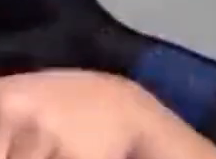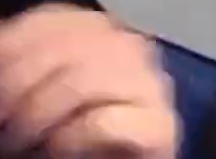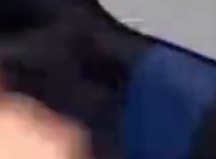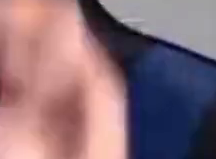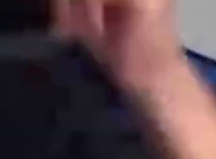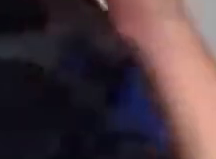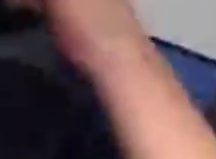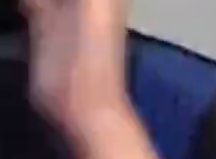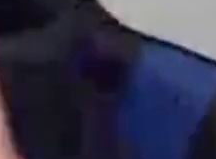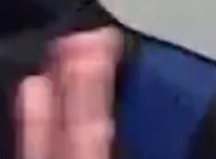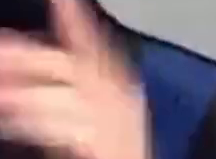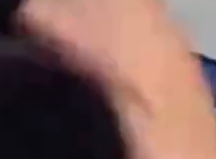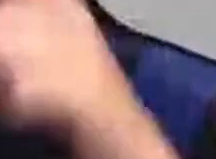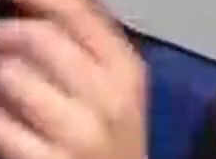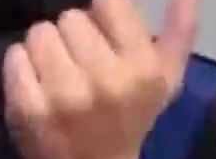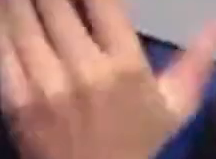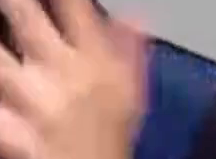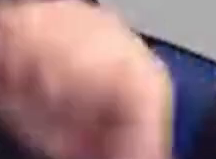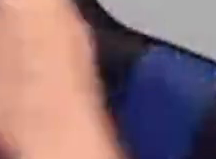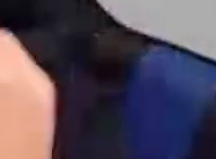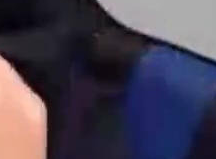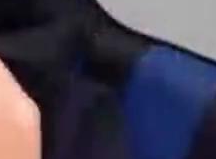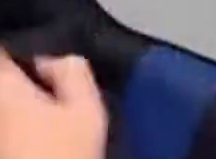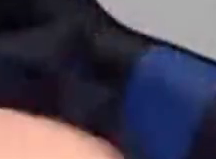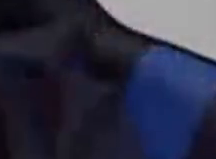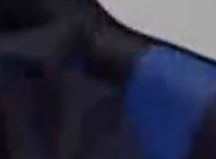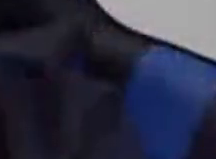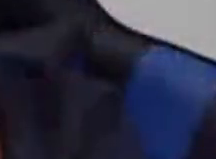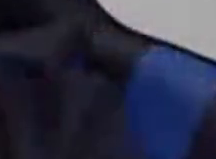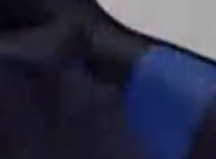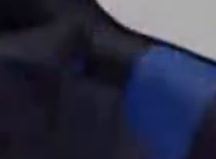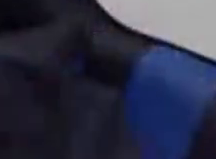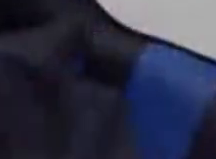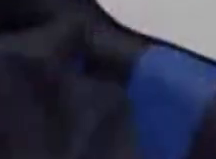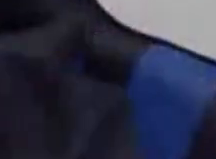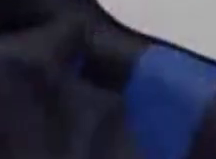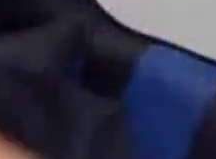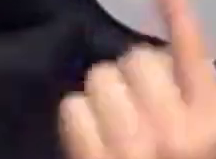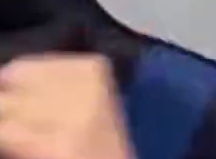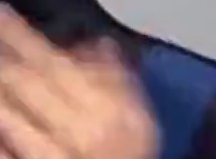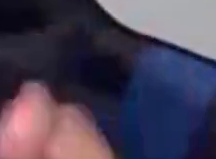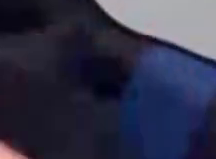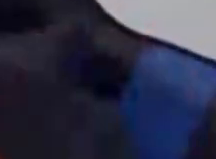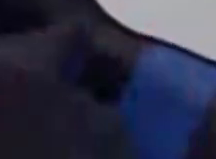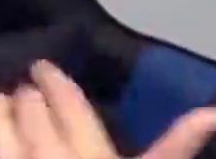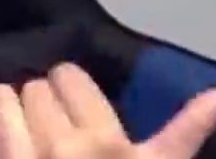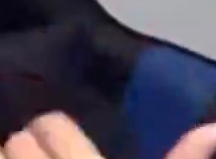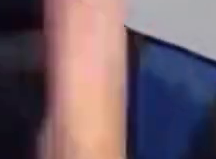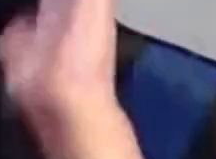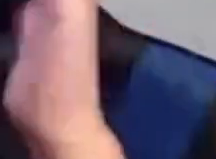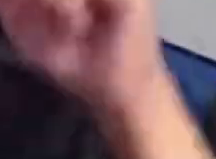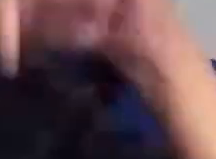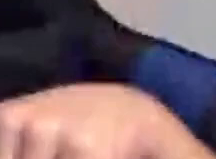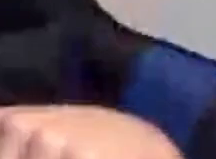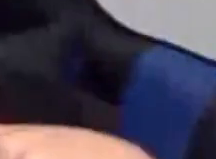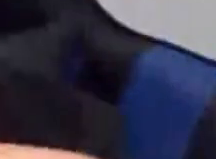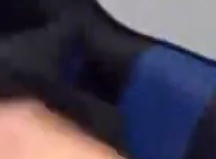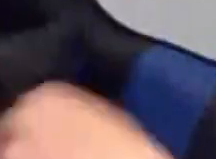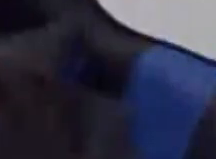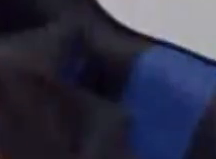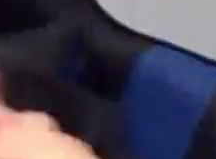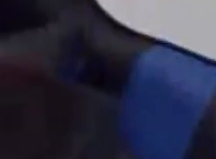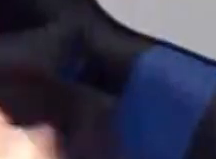a dozen years. So we're very grateful to have them here today to present this. We're very grateful to do this work with them